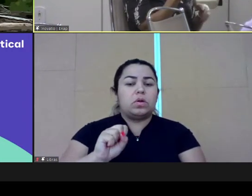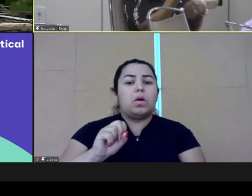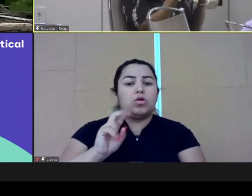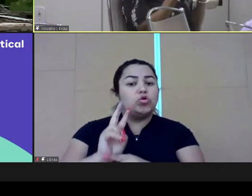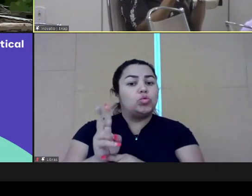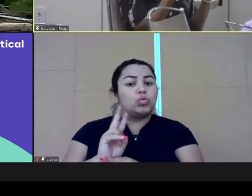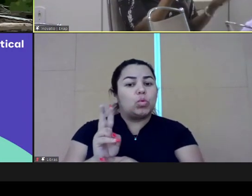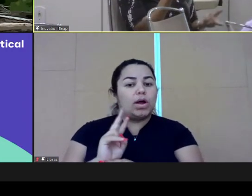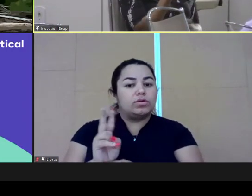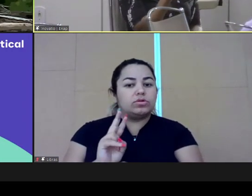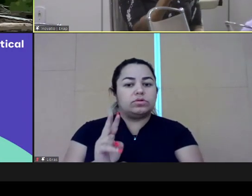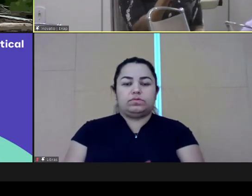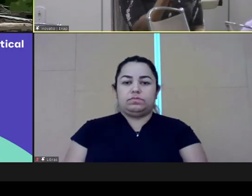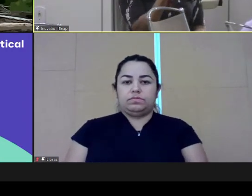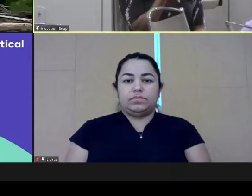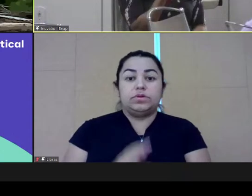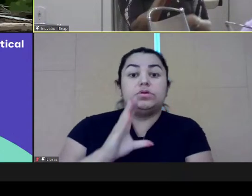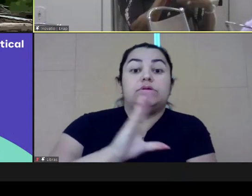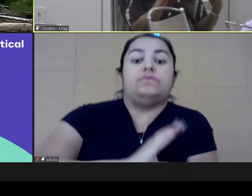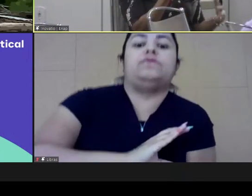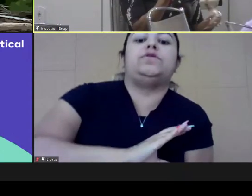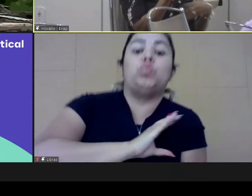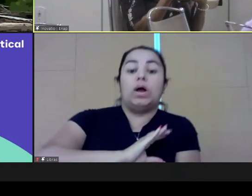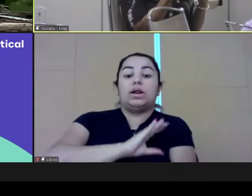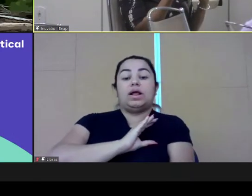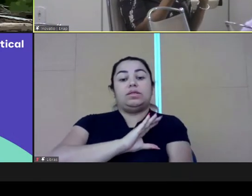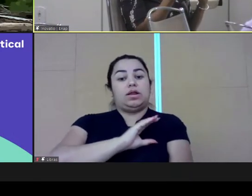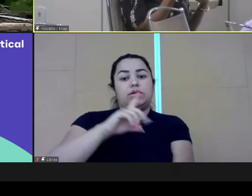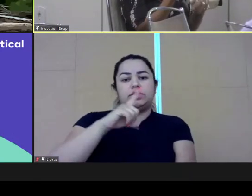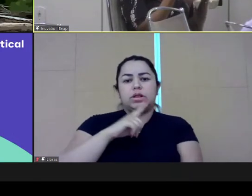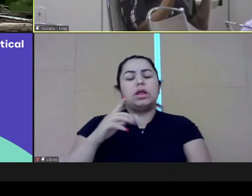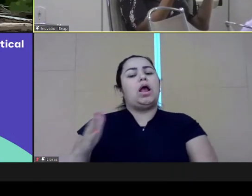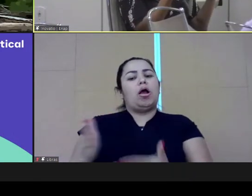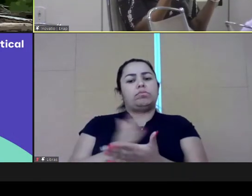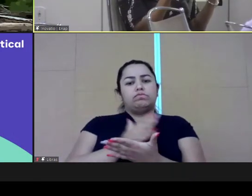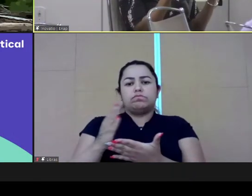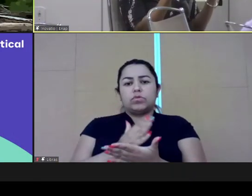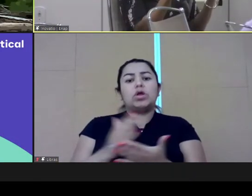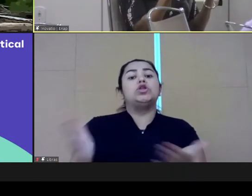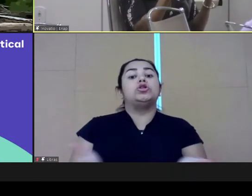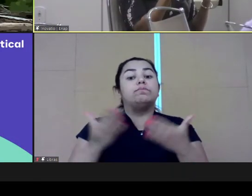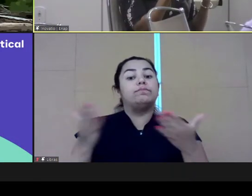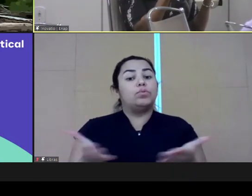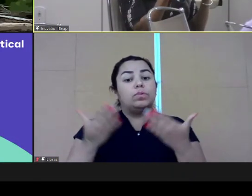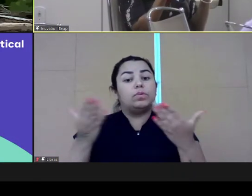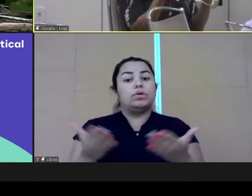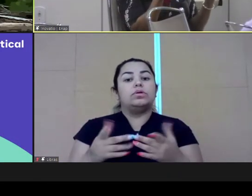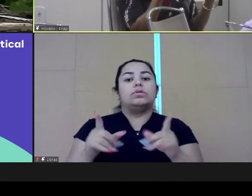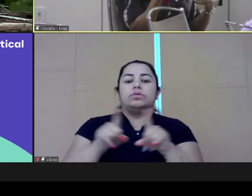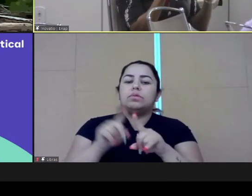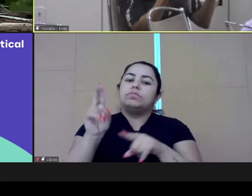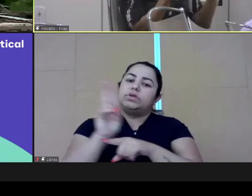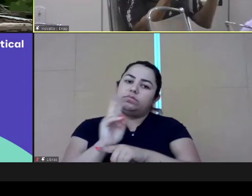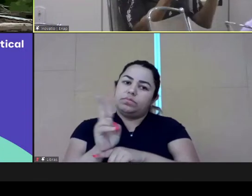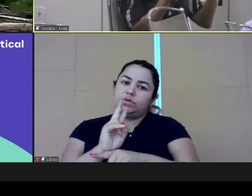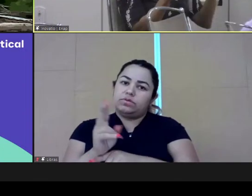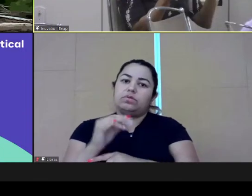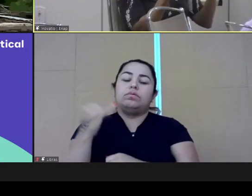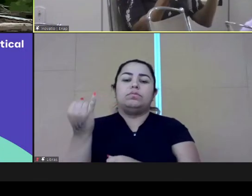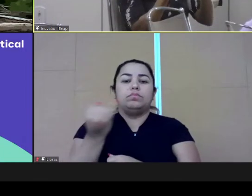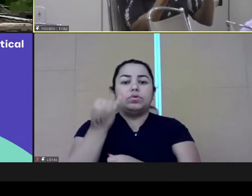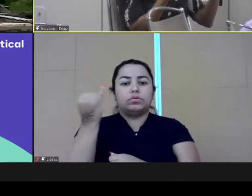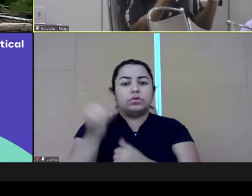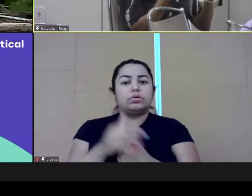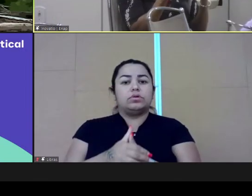Maybe they would be, yes. I'd like to know if in Canada you have an action, an initiative that stimulates these guardians